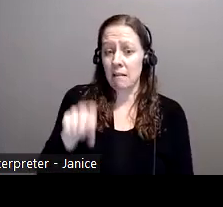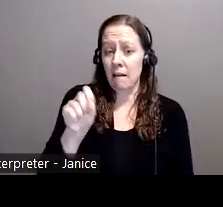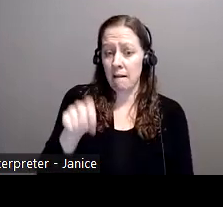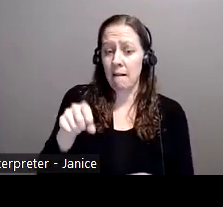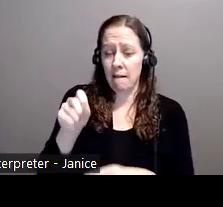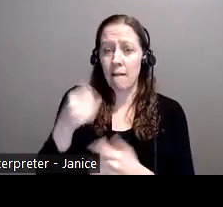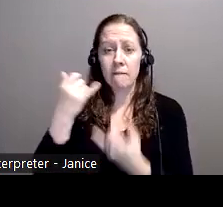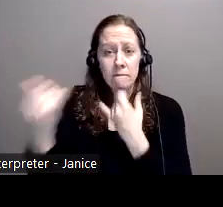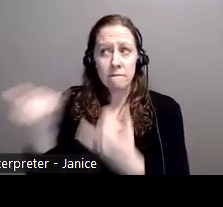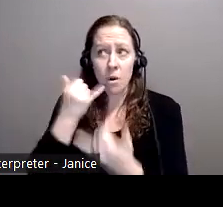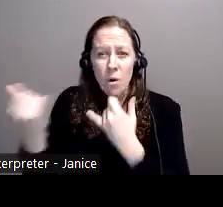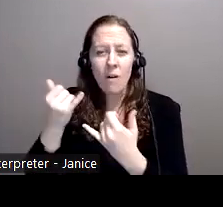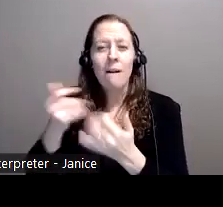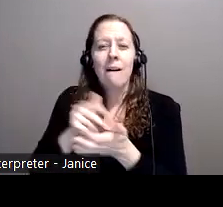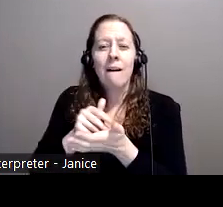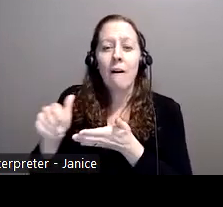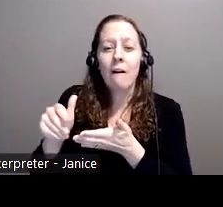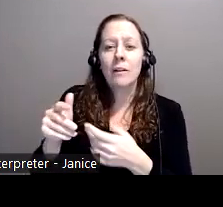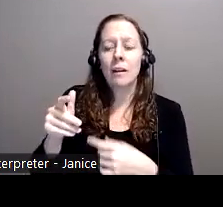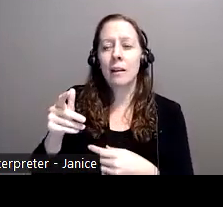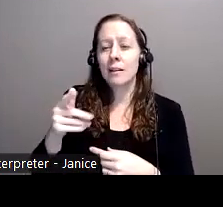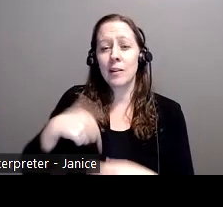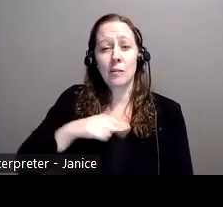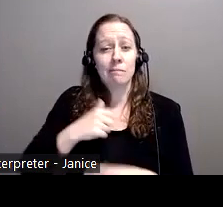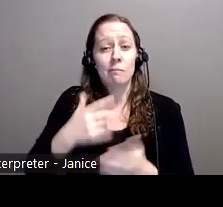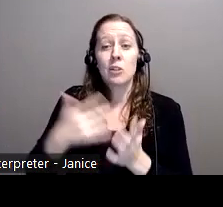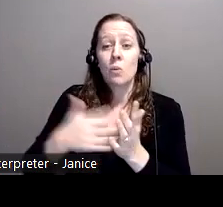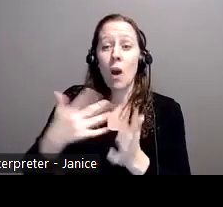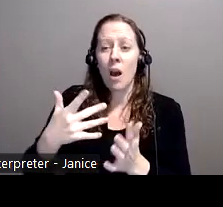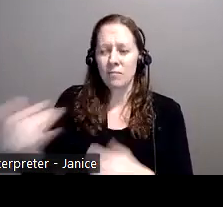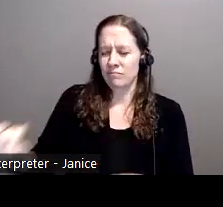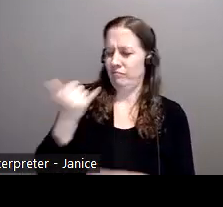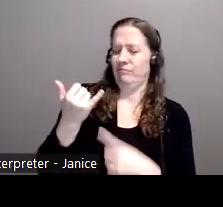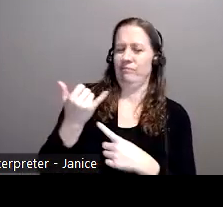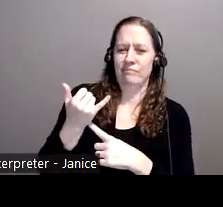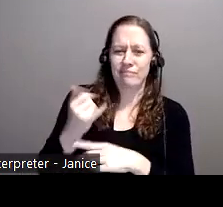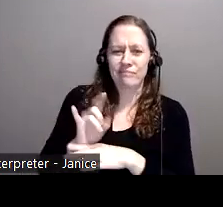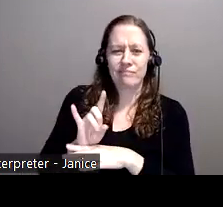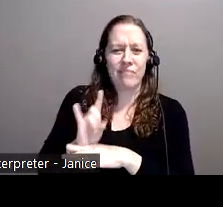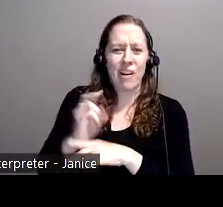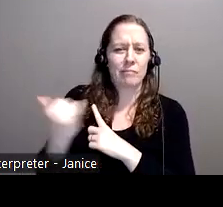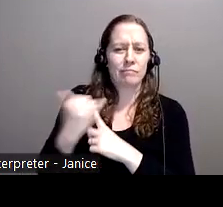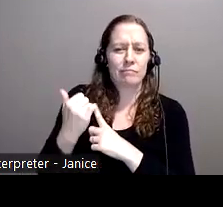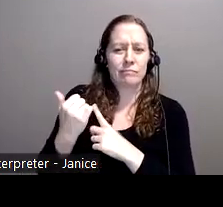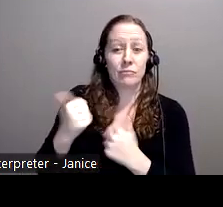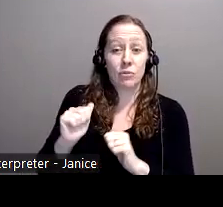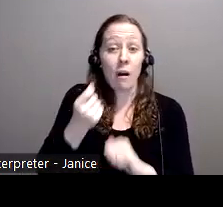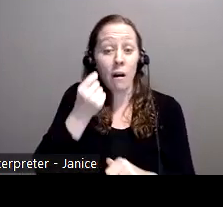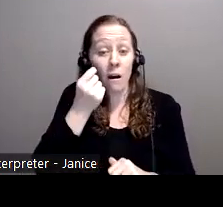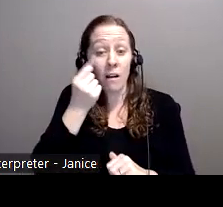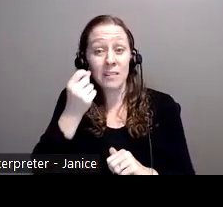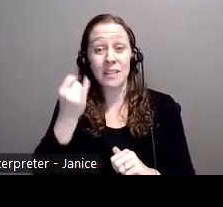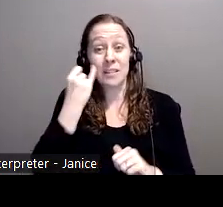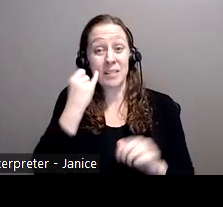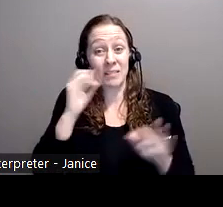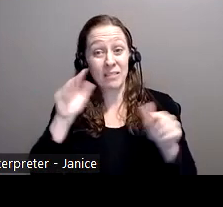I think we all get a fraudulent phone call once in a while. But, when we're looking at dollar loss, it